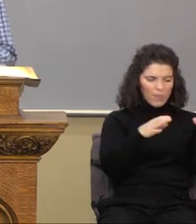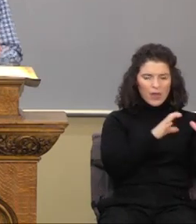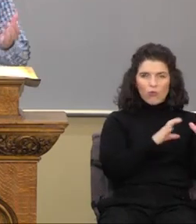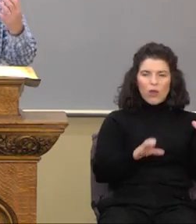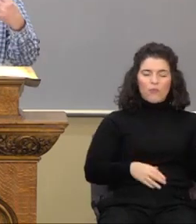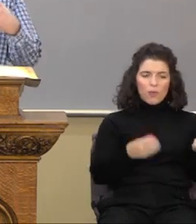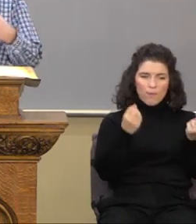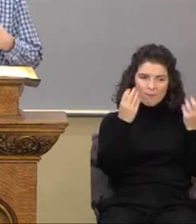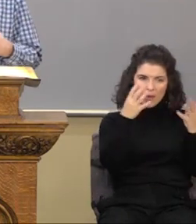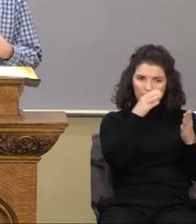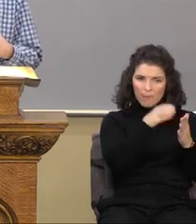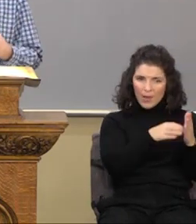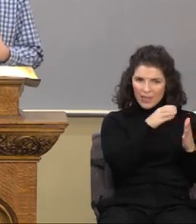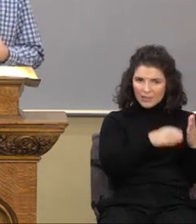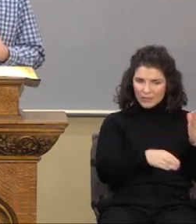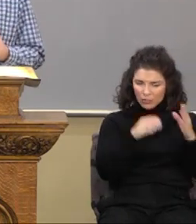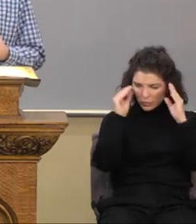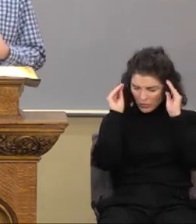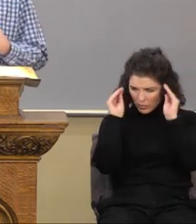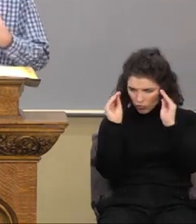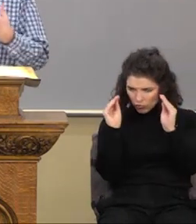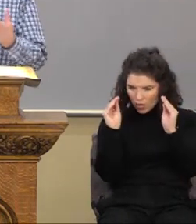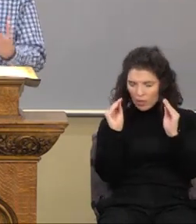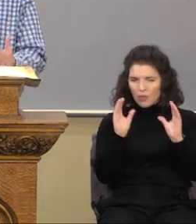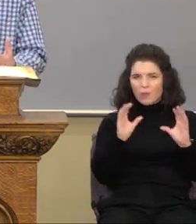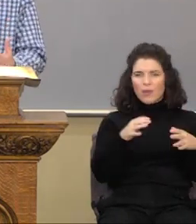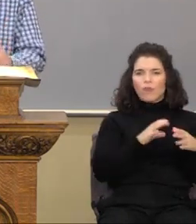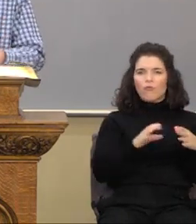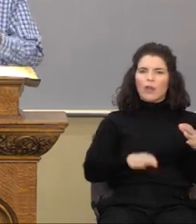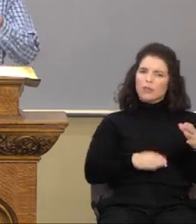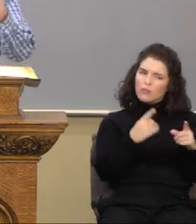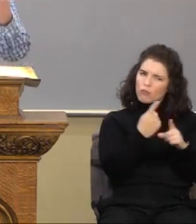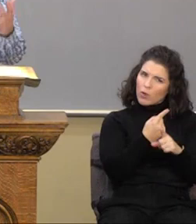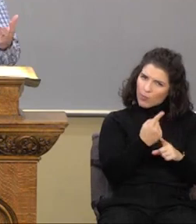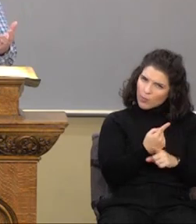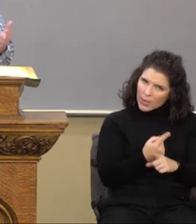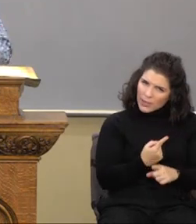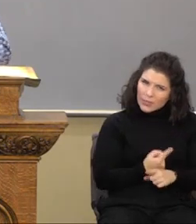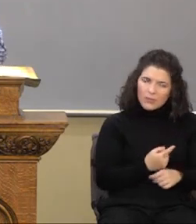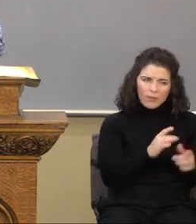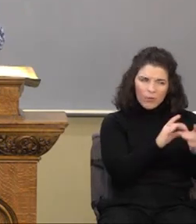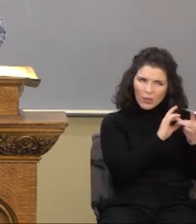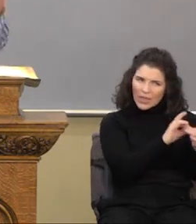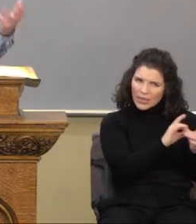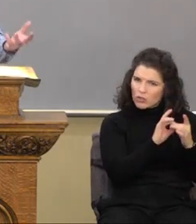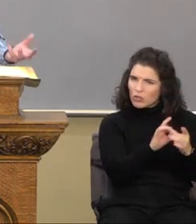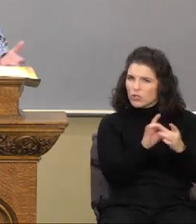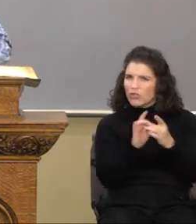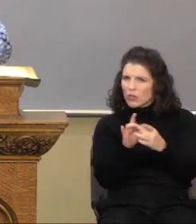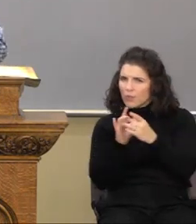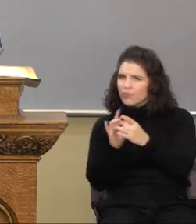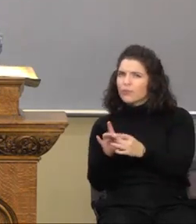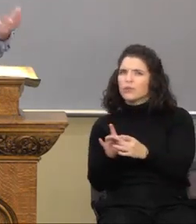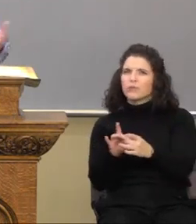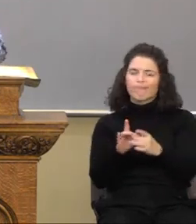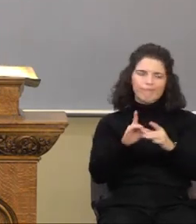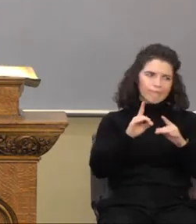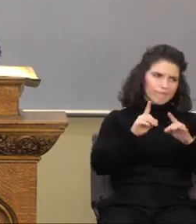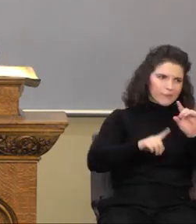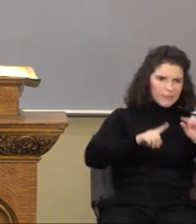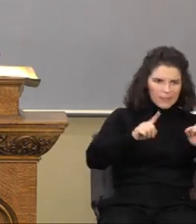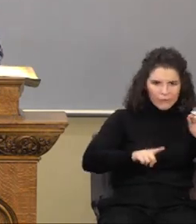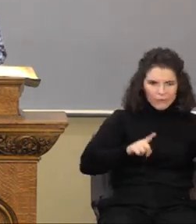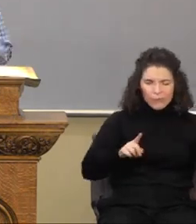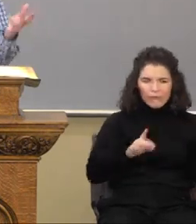instruct the body of Christ in the proper maintenance of those relationships, the inner relatedness